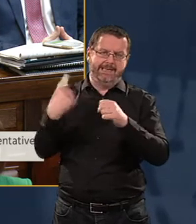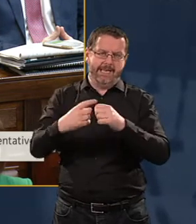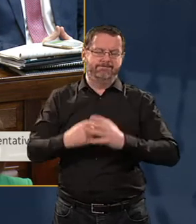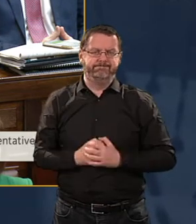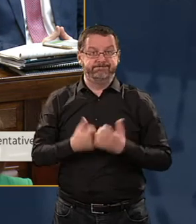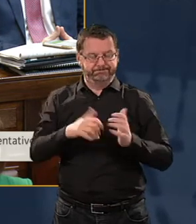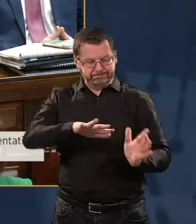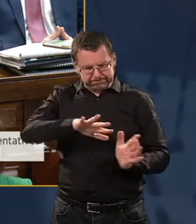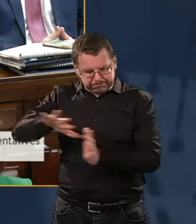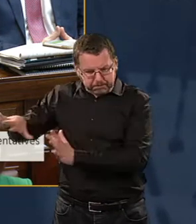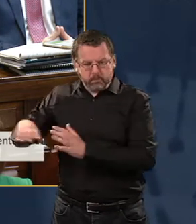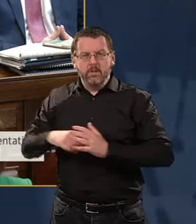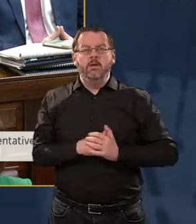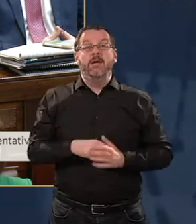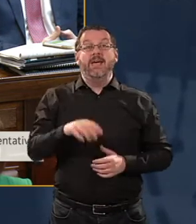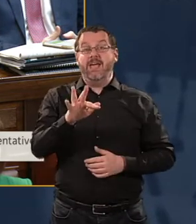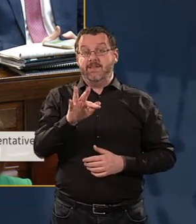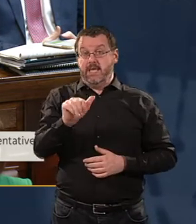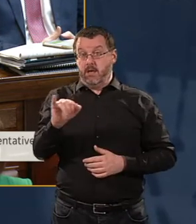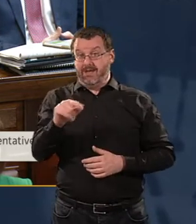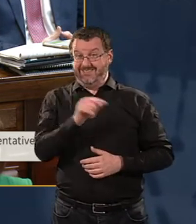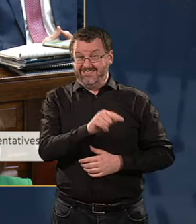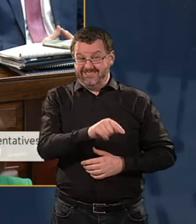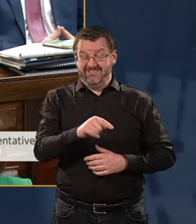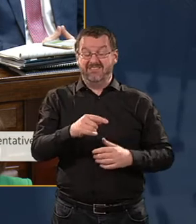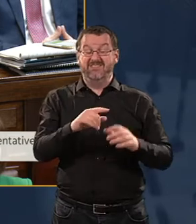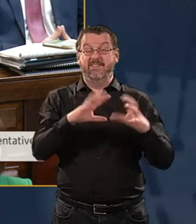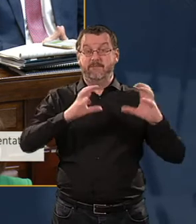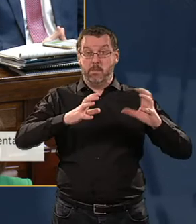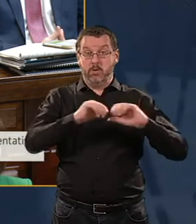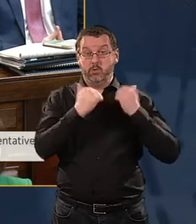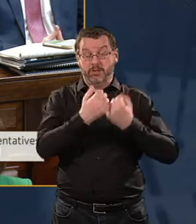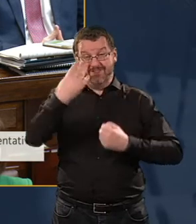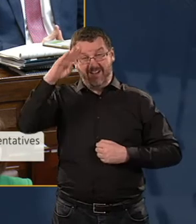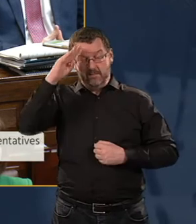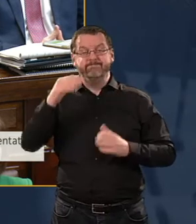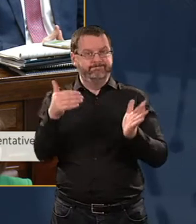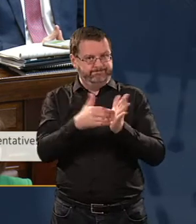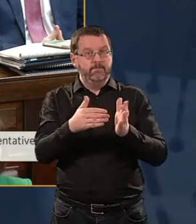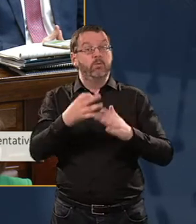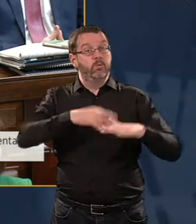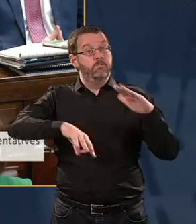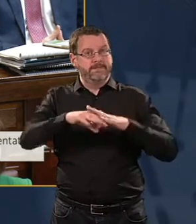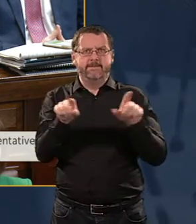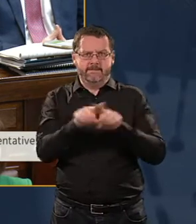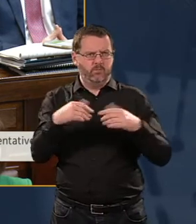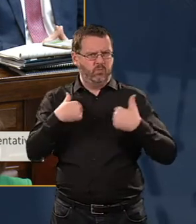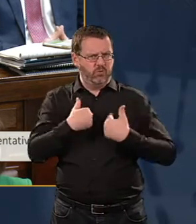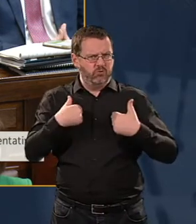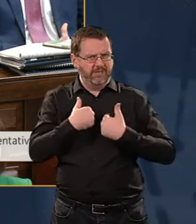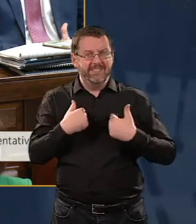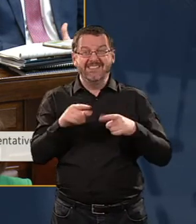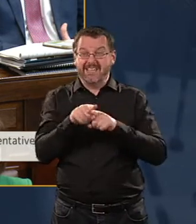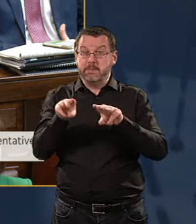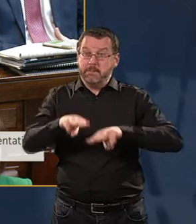Football Association of Ireland, I want to say that the Government very much shares the concern of taxpayers, the anger of